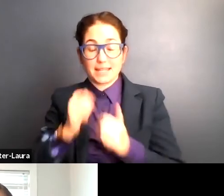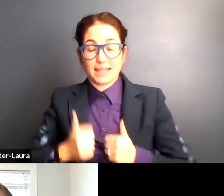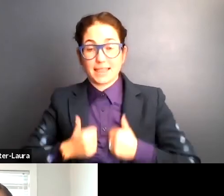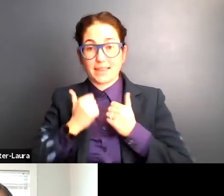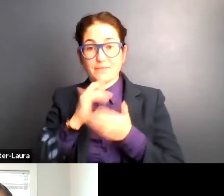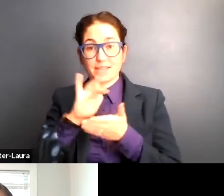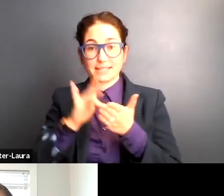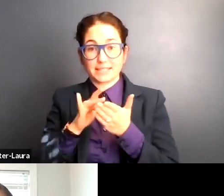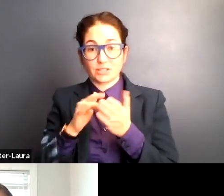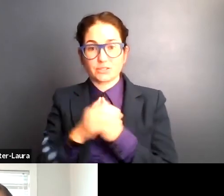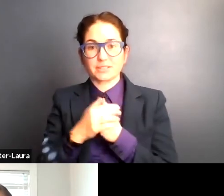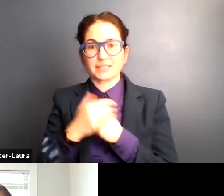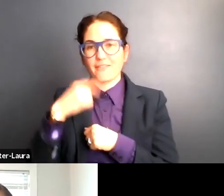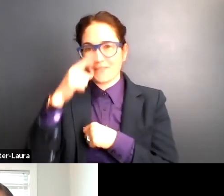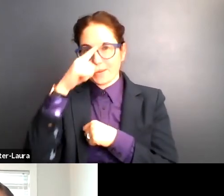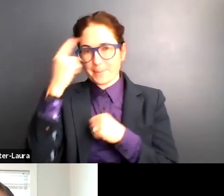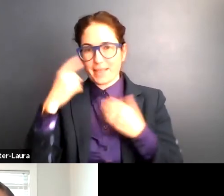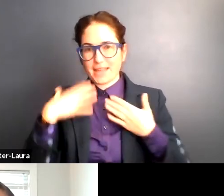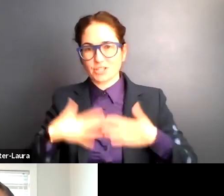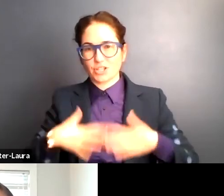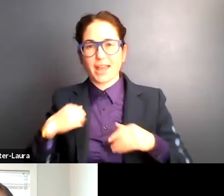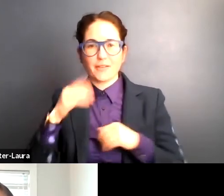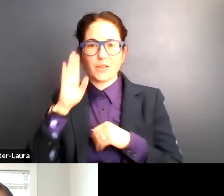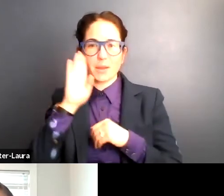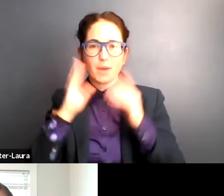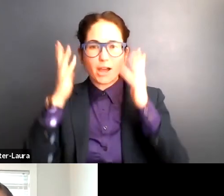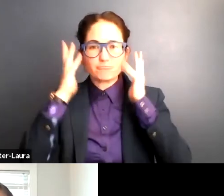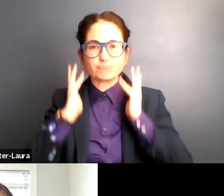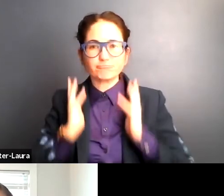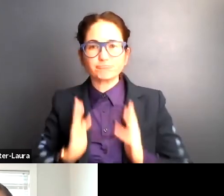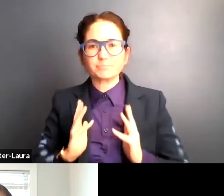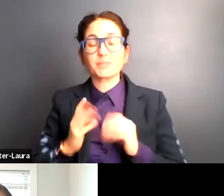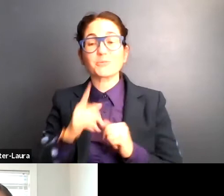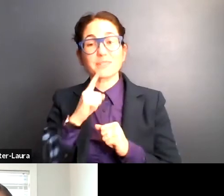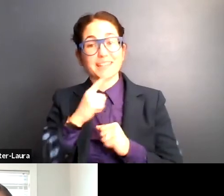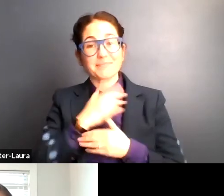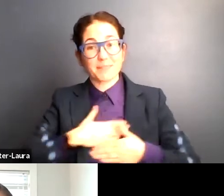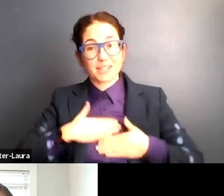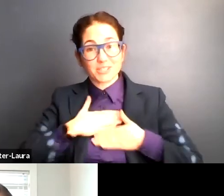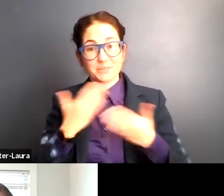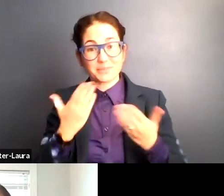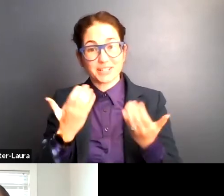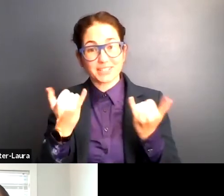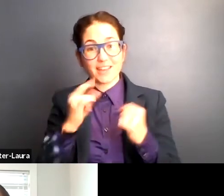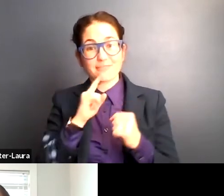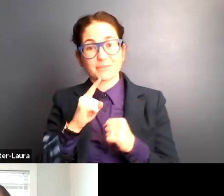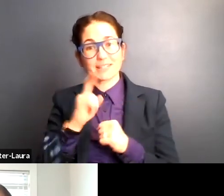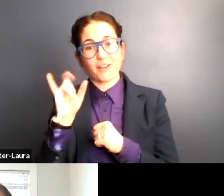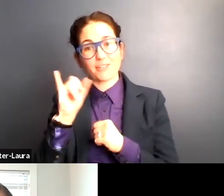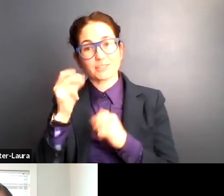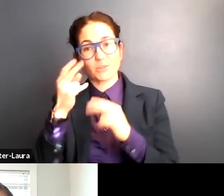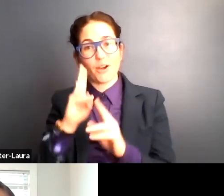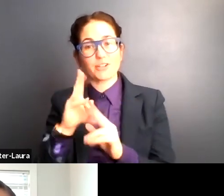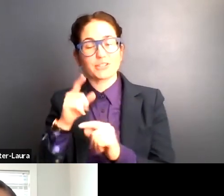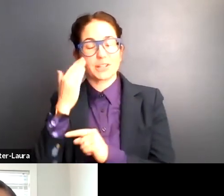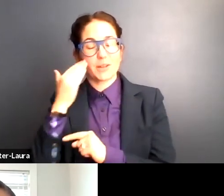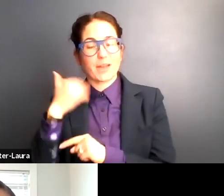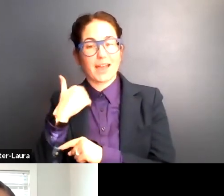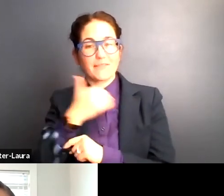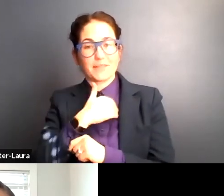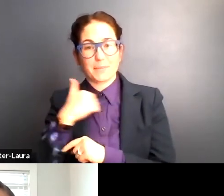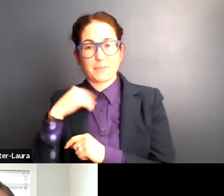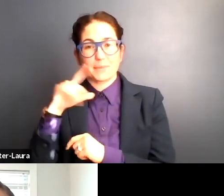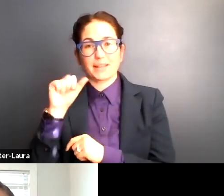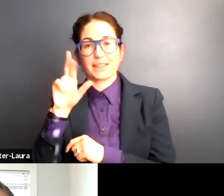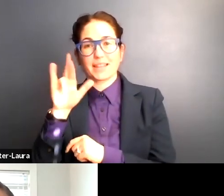shirt and I have long brown hair. Pleasure to be with you guys today and very honored to also have our member, Larry Wenger